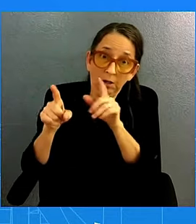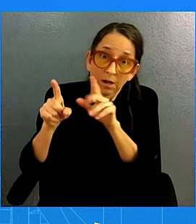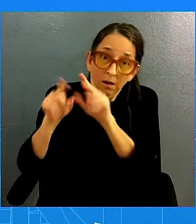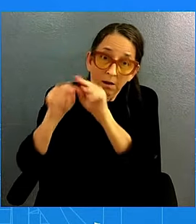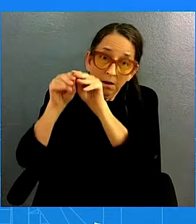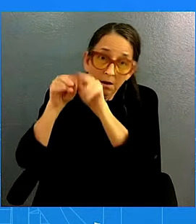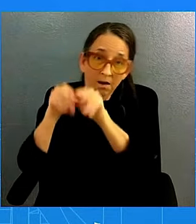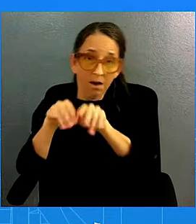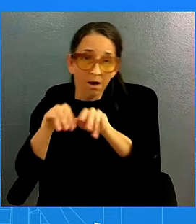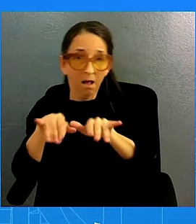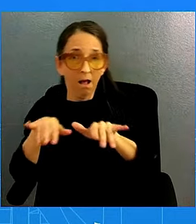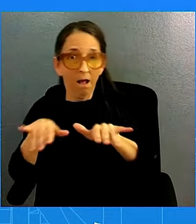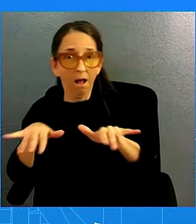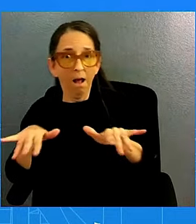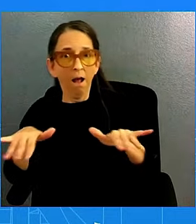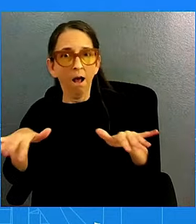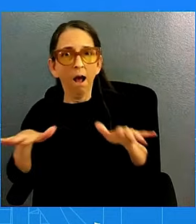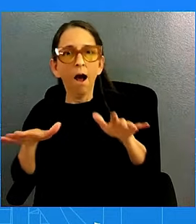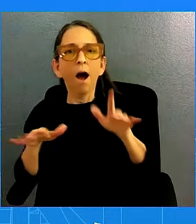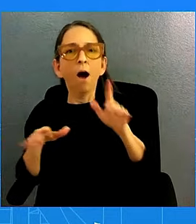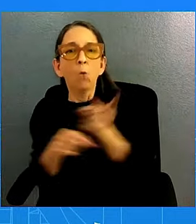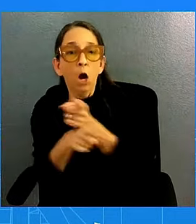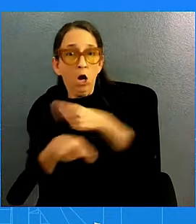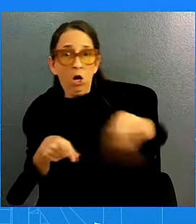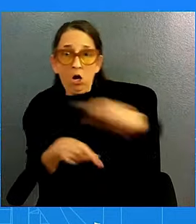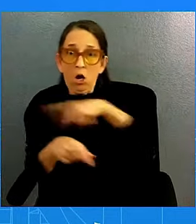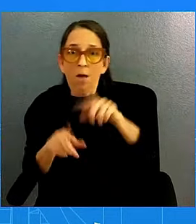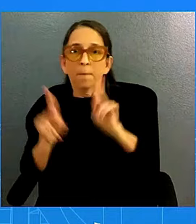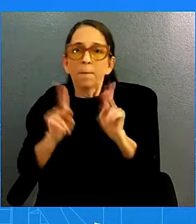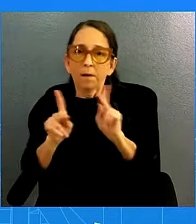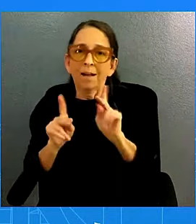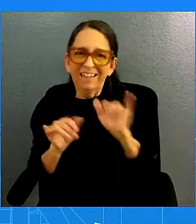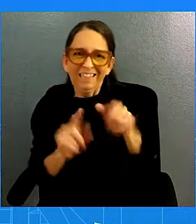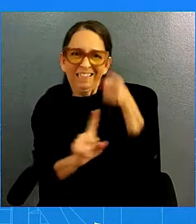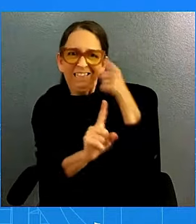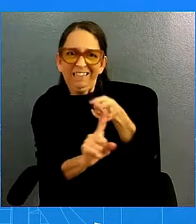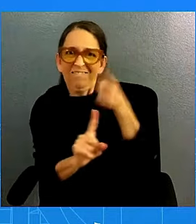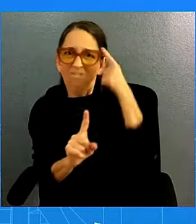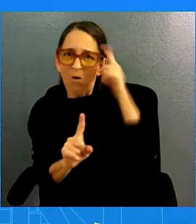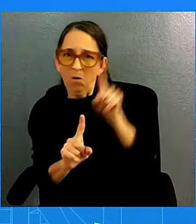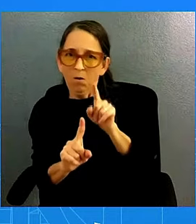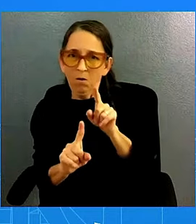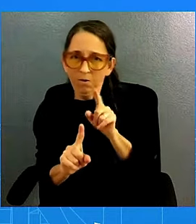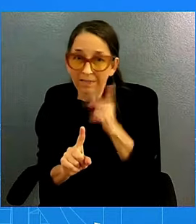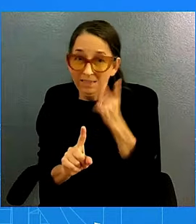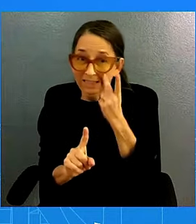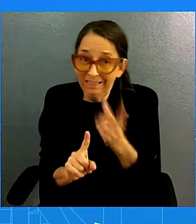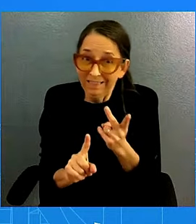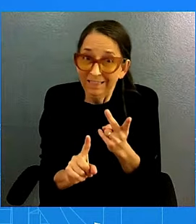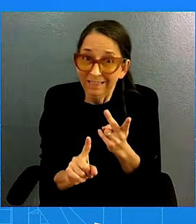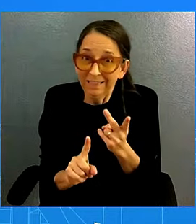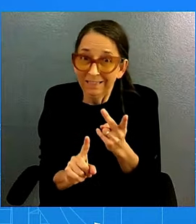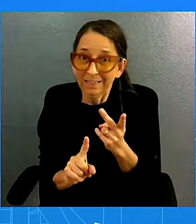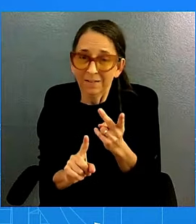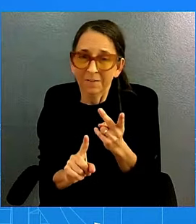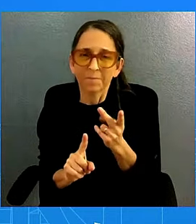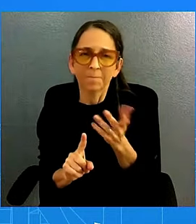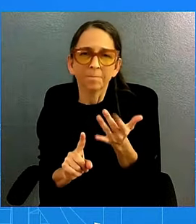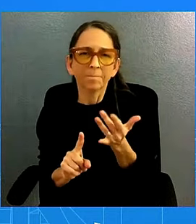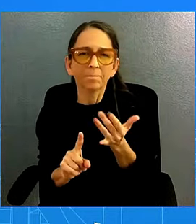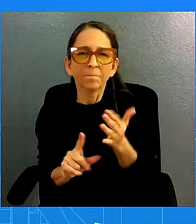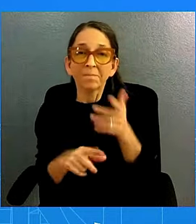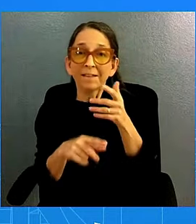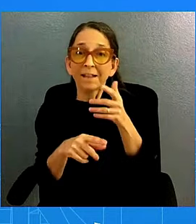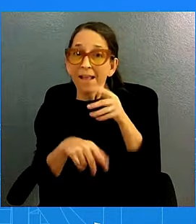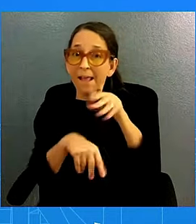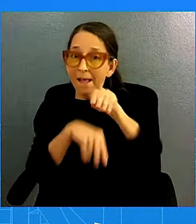As far as your question about politics, the political pieces of this, look, we're